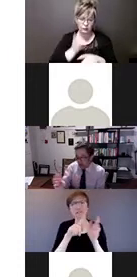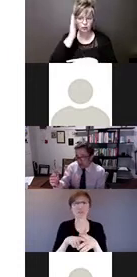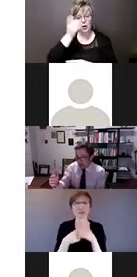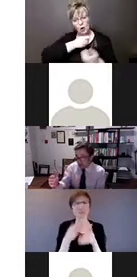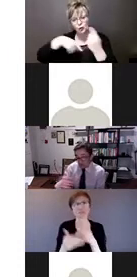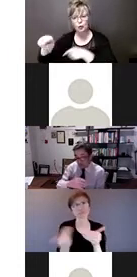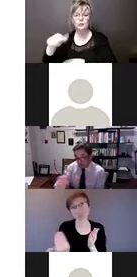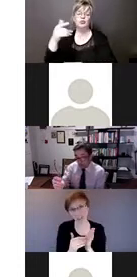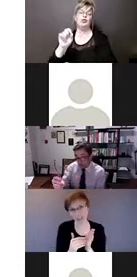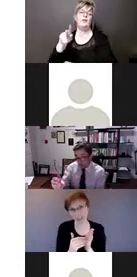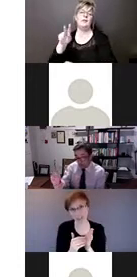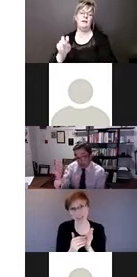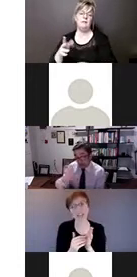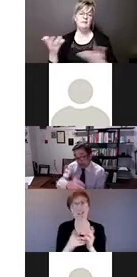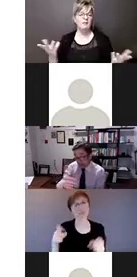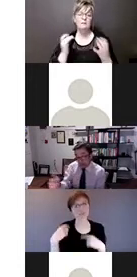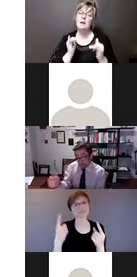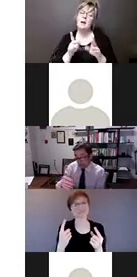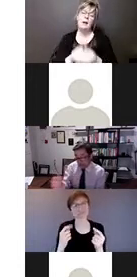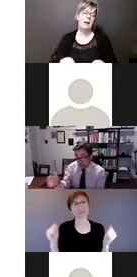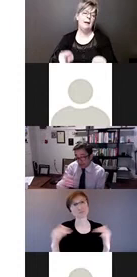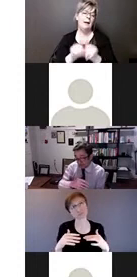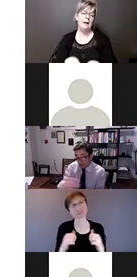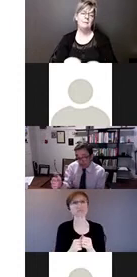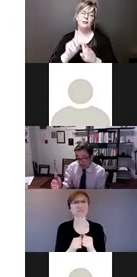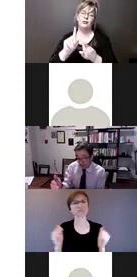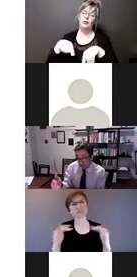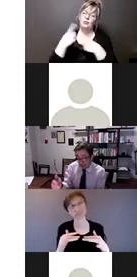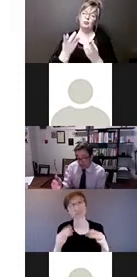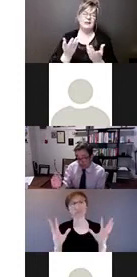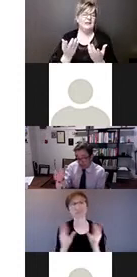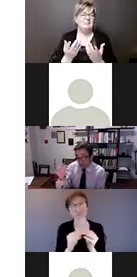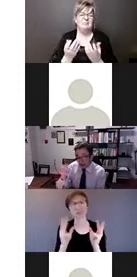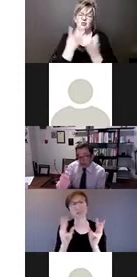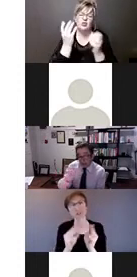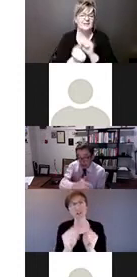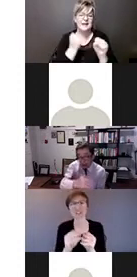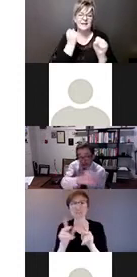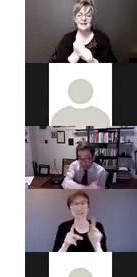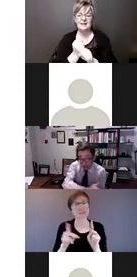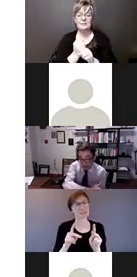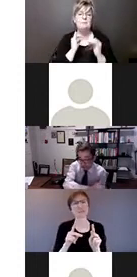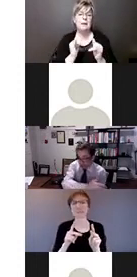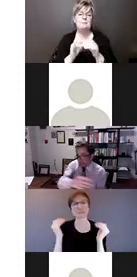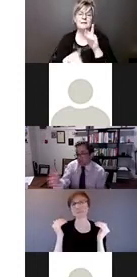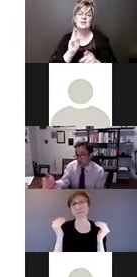with a lot of conventions for a long time. And people in those conventions are pretty fed up with it. So they're looking at ways to change